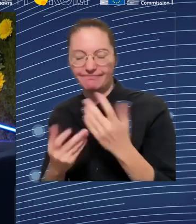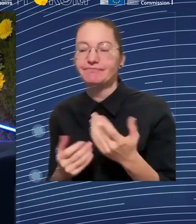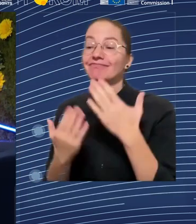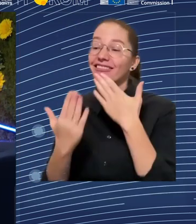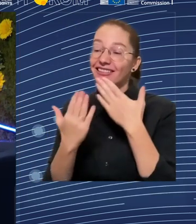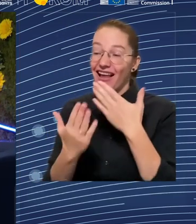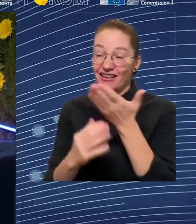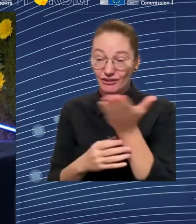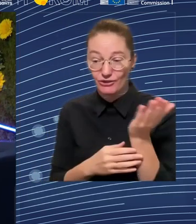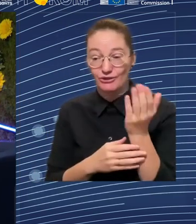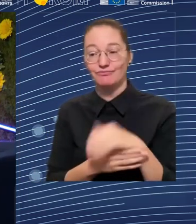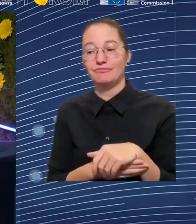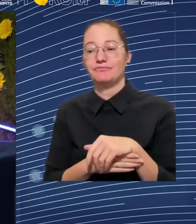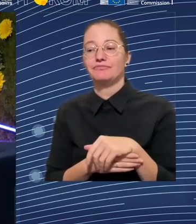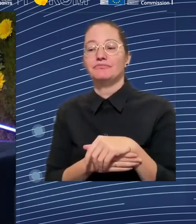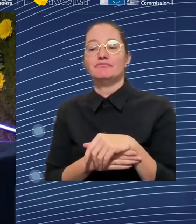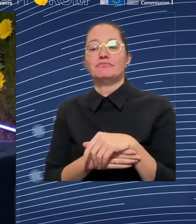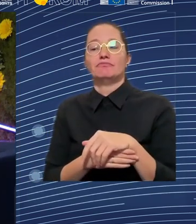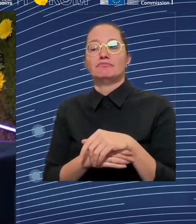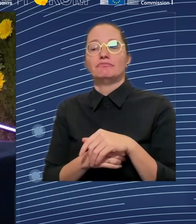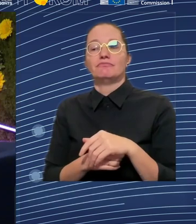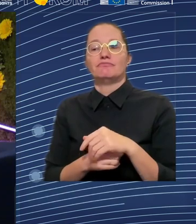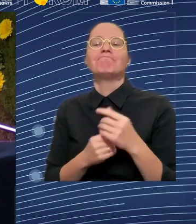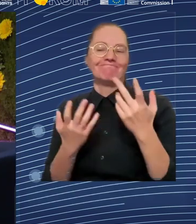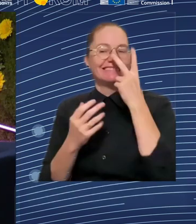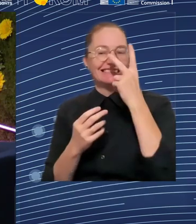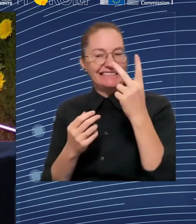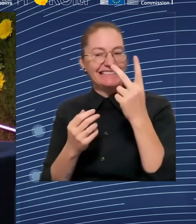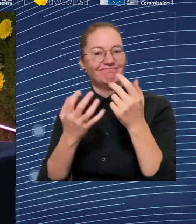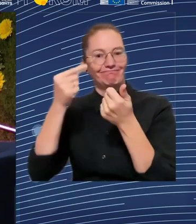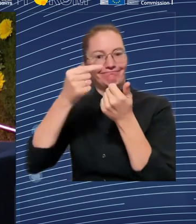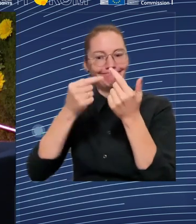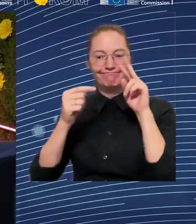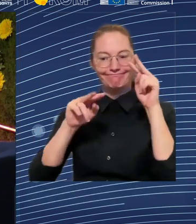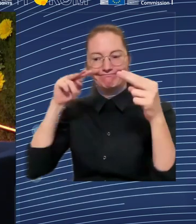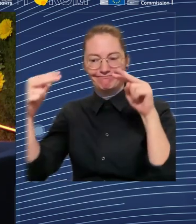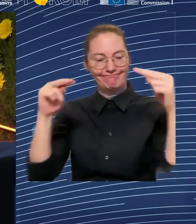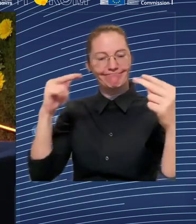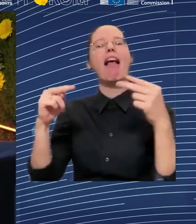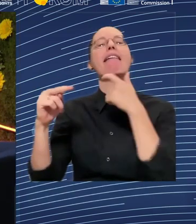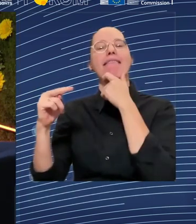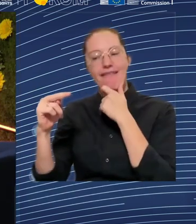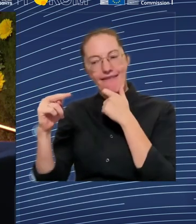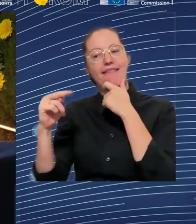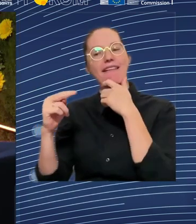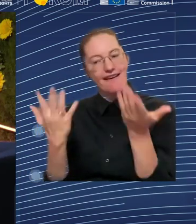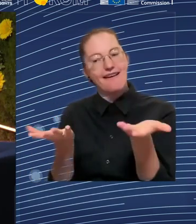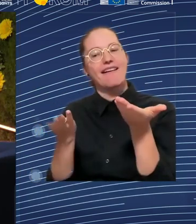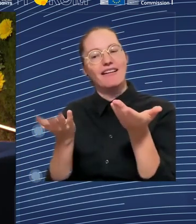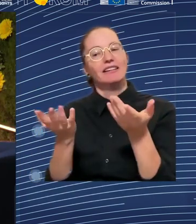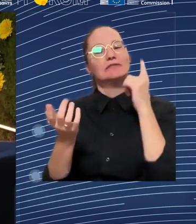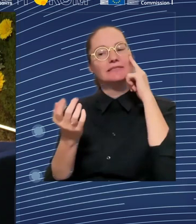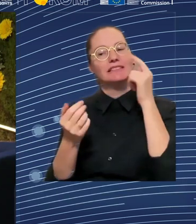to the participation of workers in training? I mean, you mentioned some already in your first intervention, but what policies do you